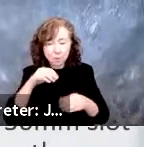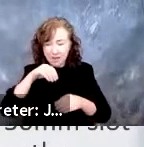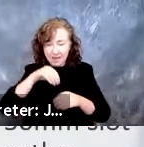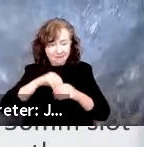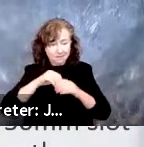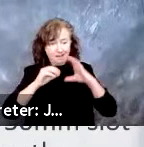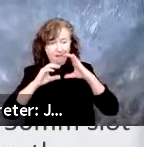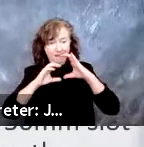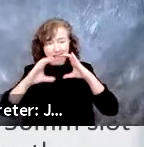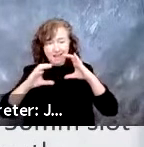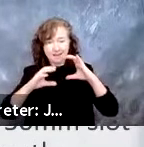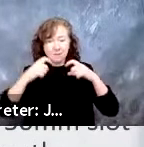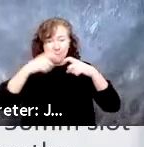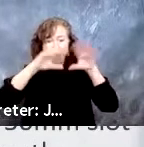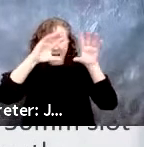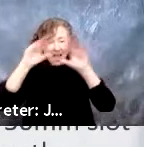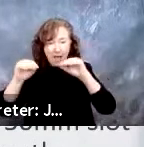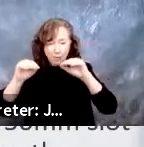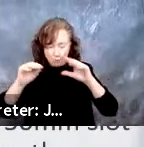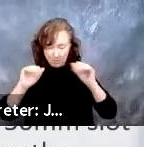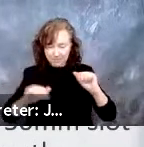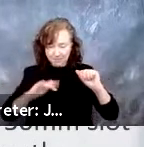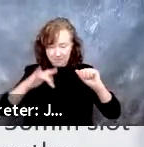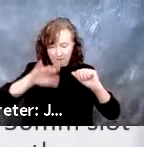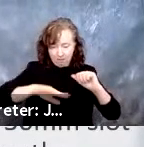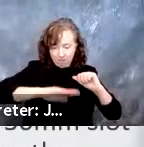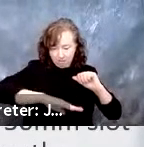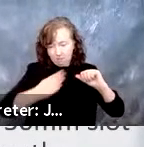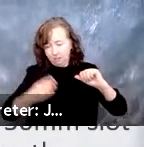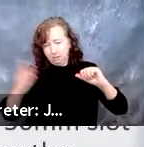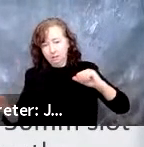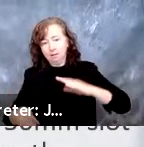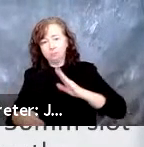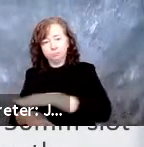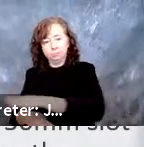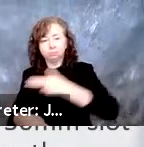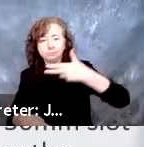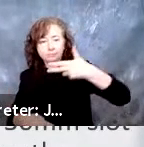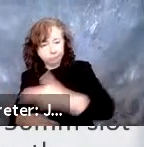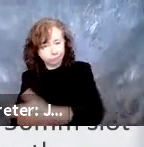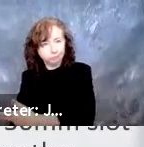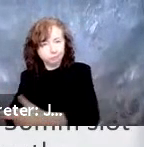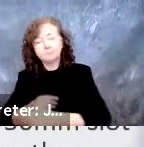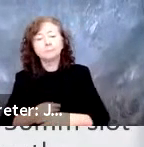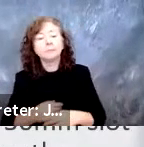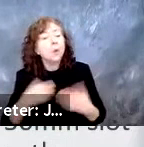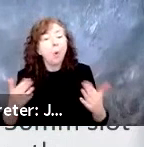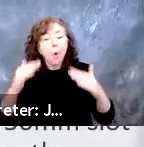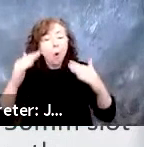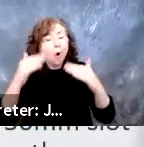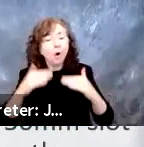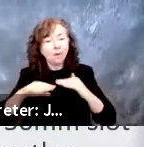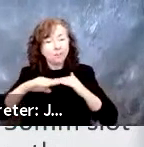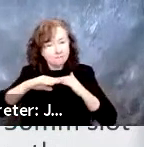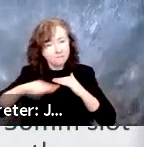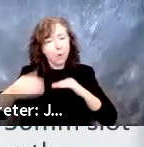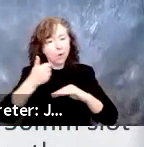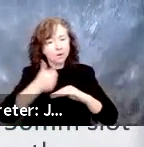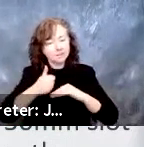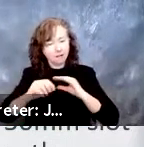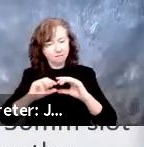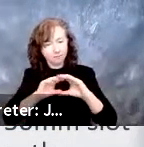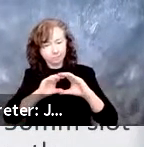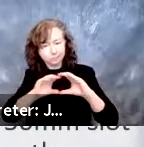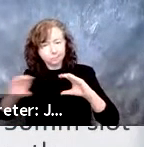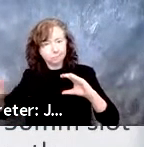if the power goes out. So as we move on, there's things such as flooring solutions. So we've got some 20 millimeter flooring